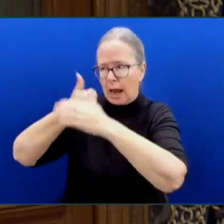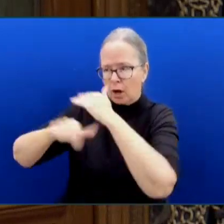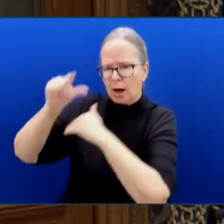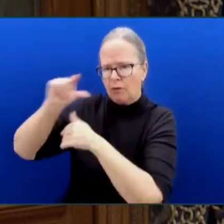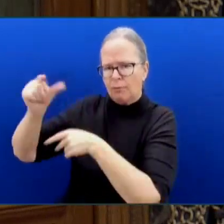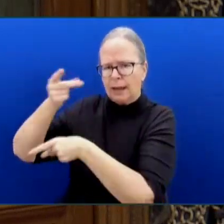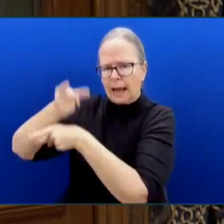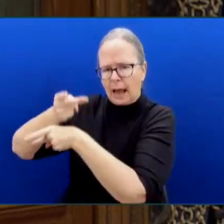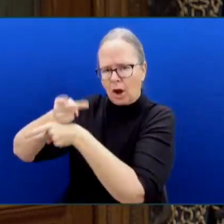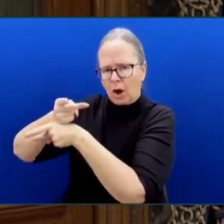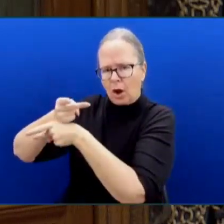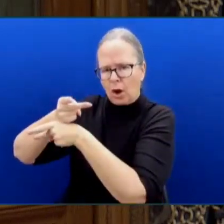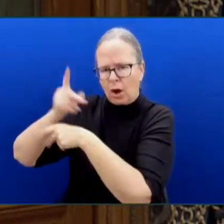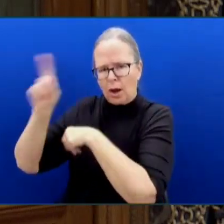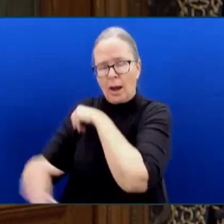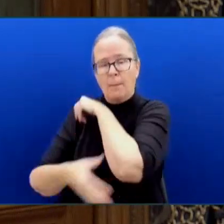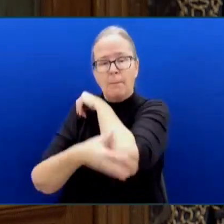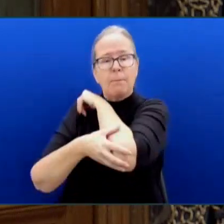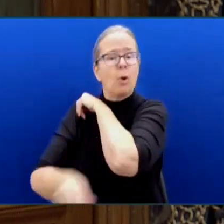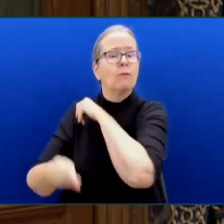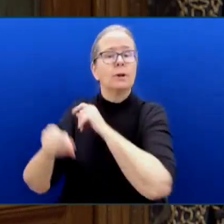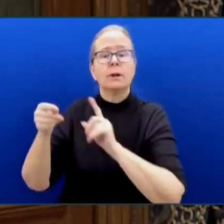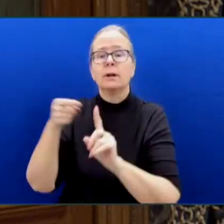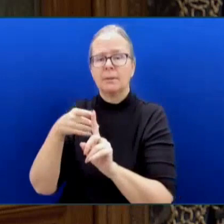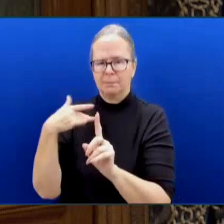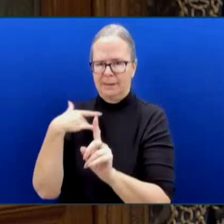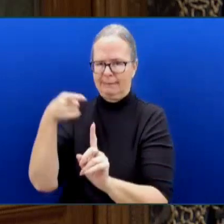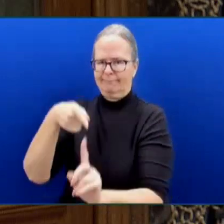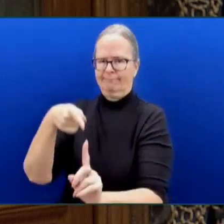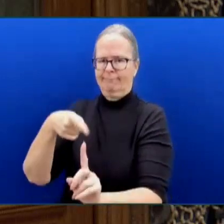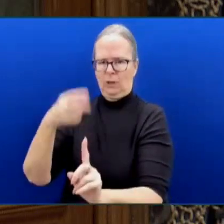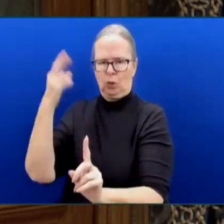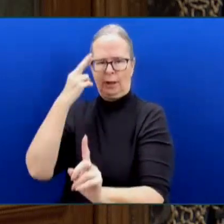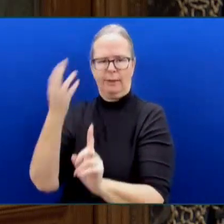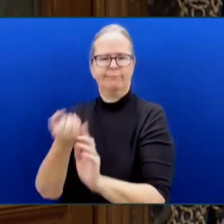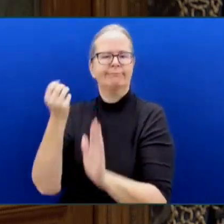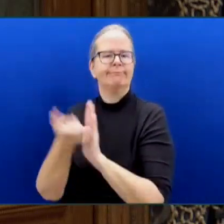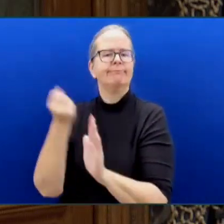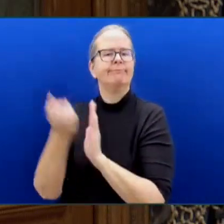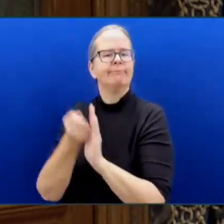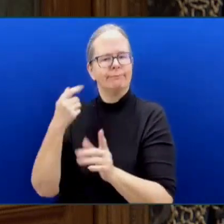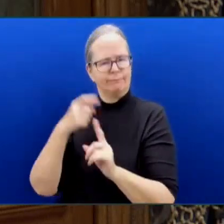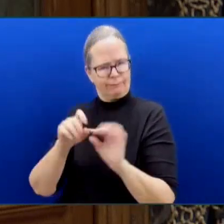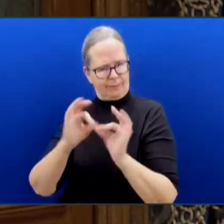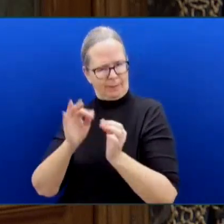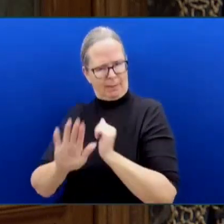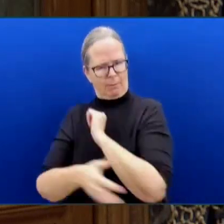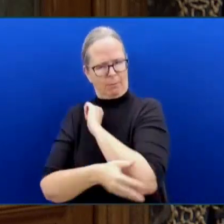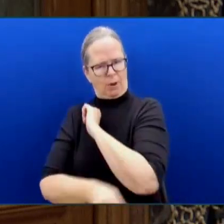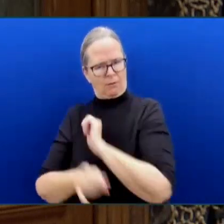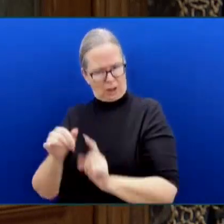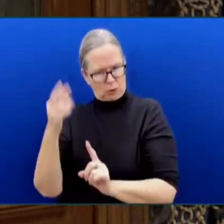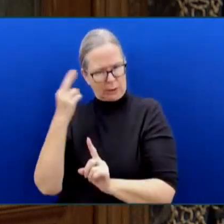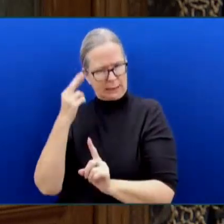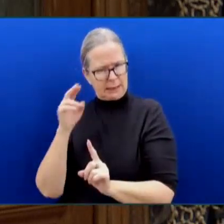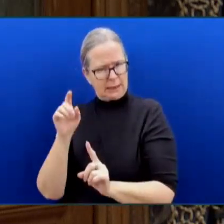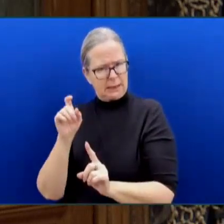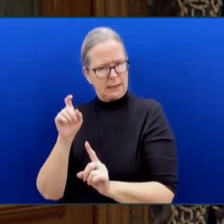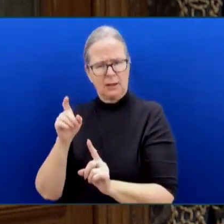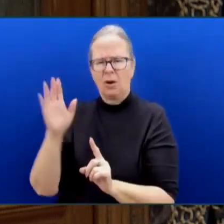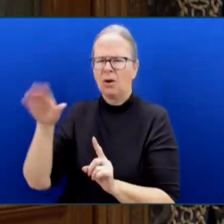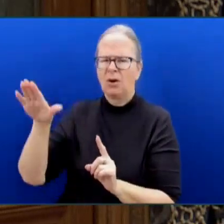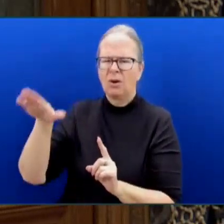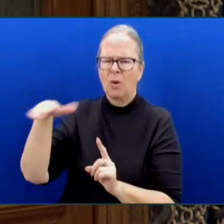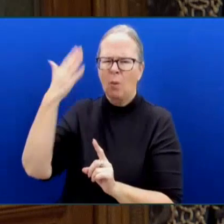being removed from their families. To the Premier, wouldn't it be more compassionate and make more economic sense to spend the money on